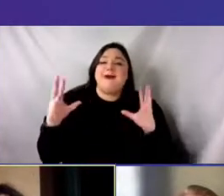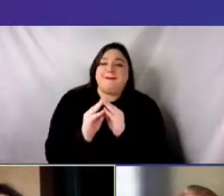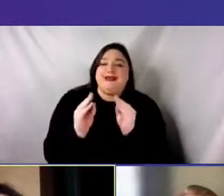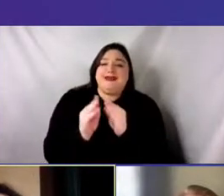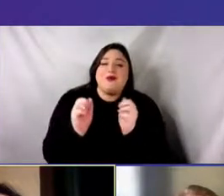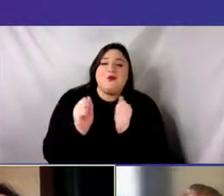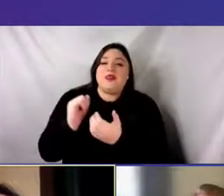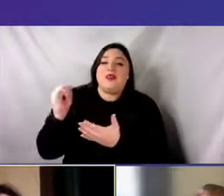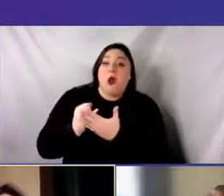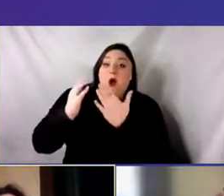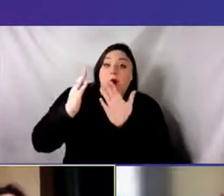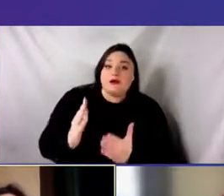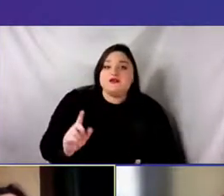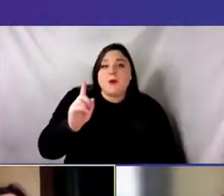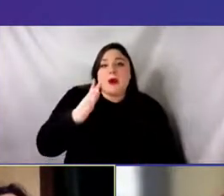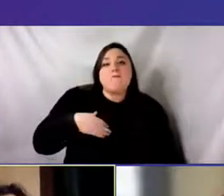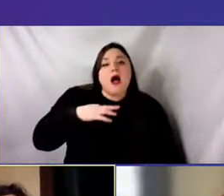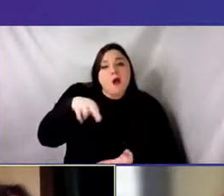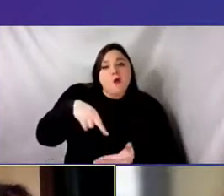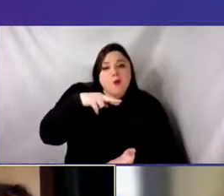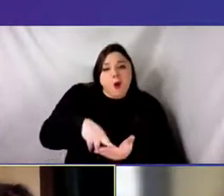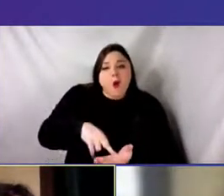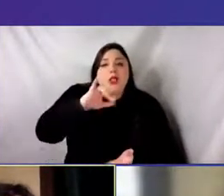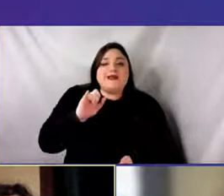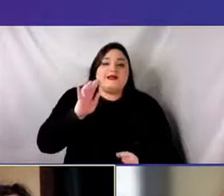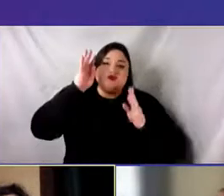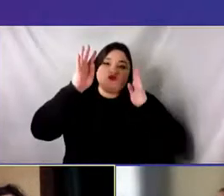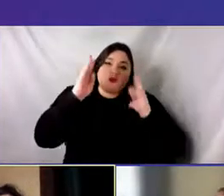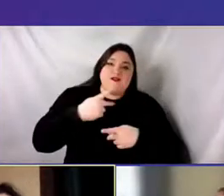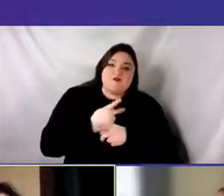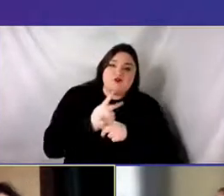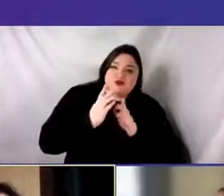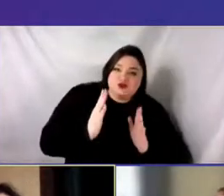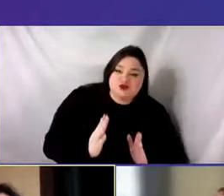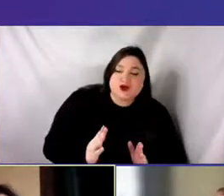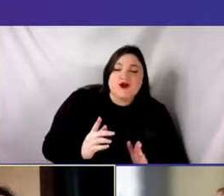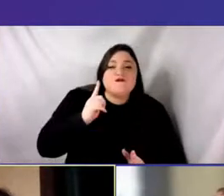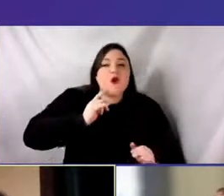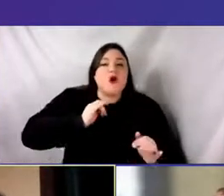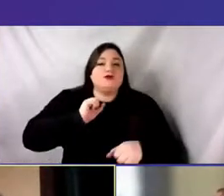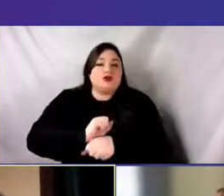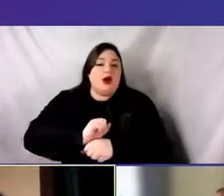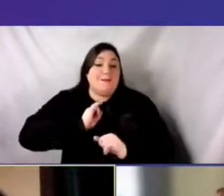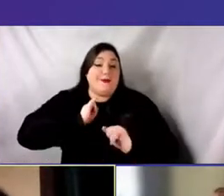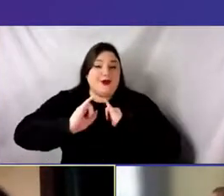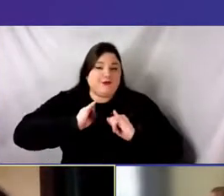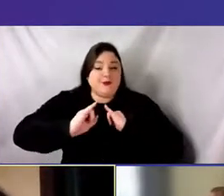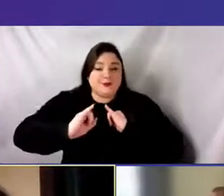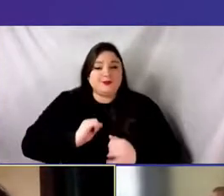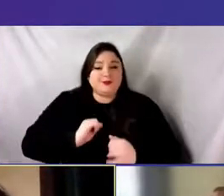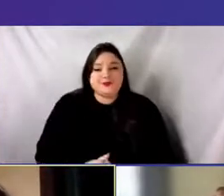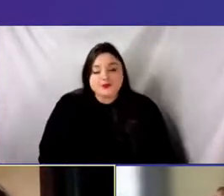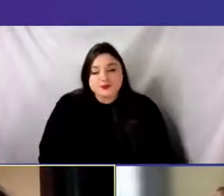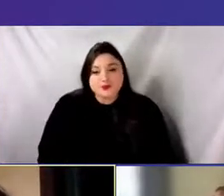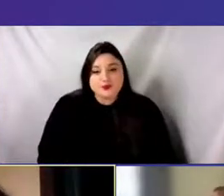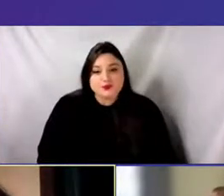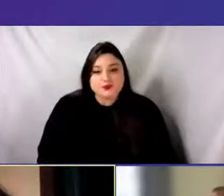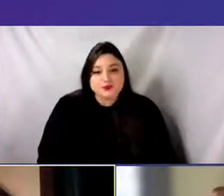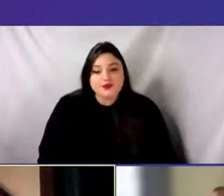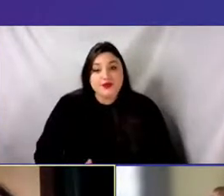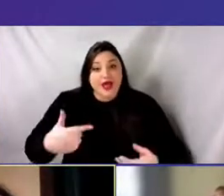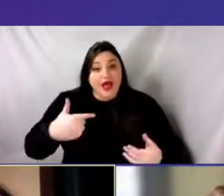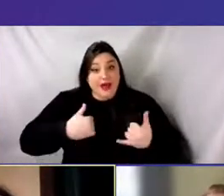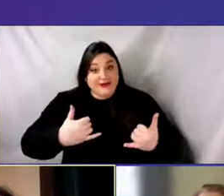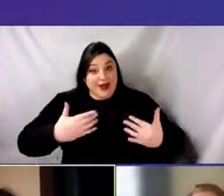producer and an external partner. I had a job interview. I am here at this talk.